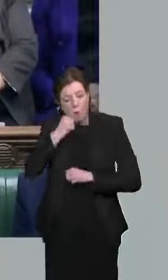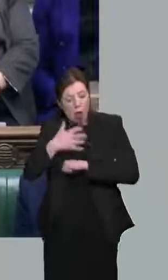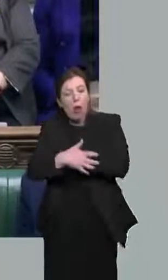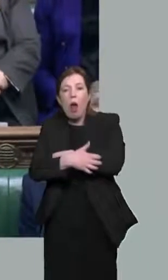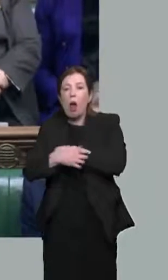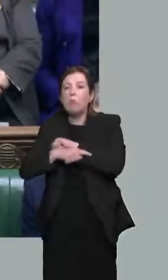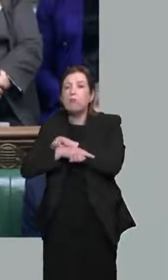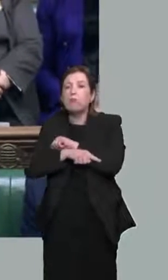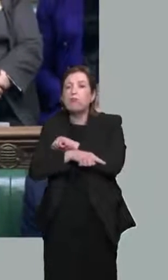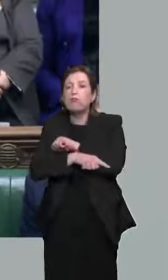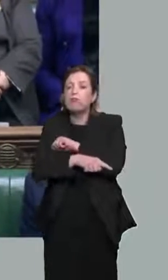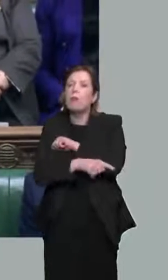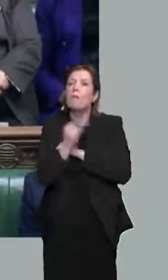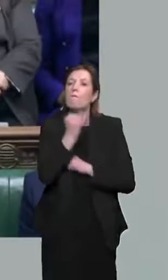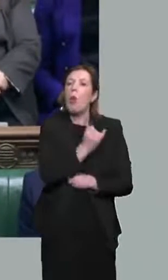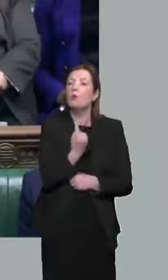this government?